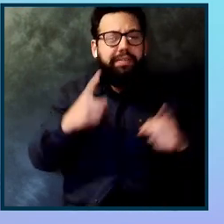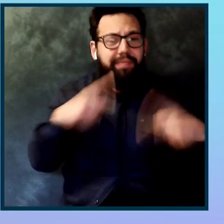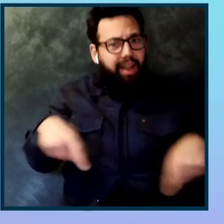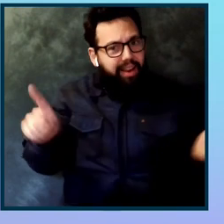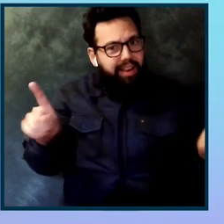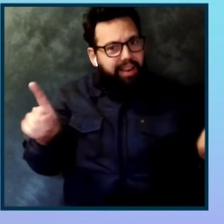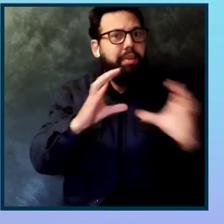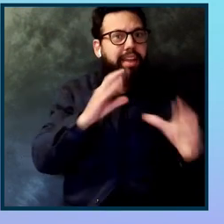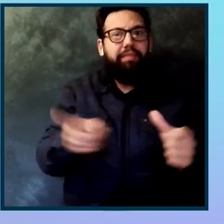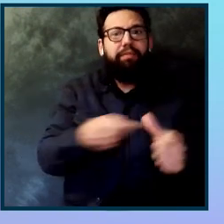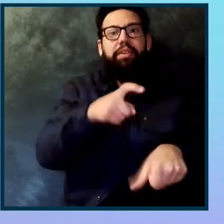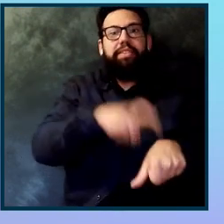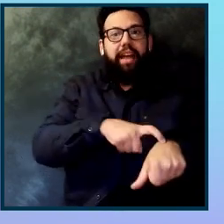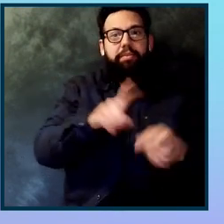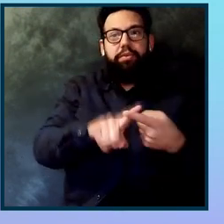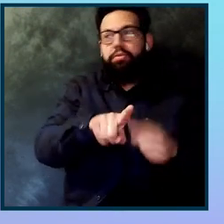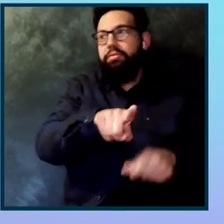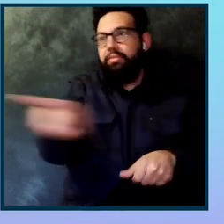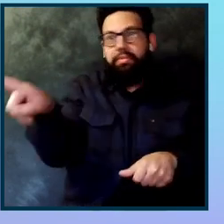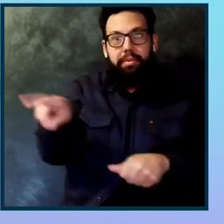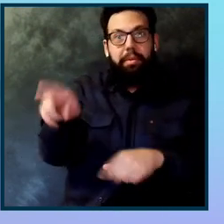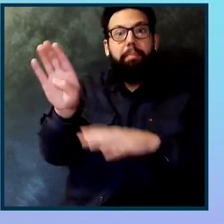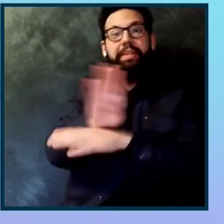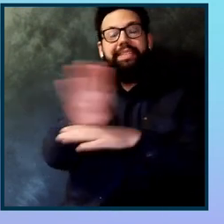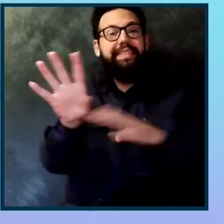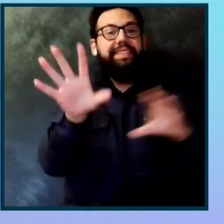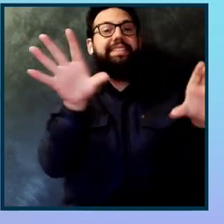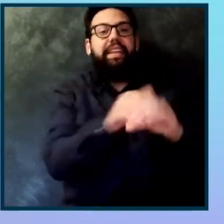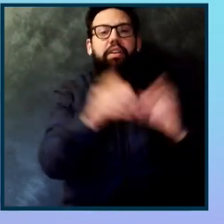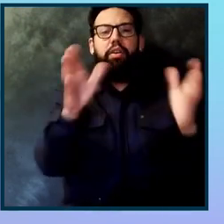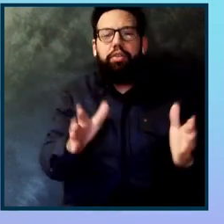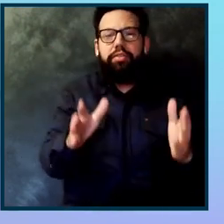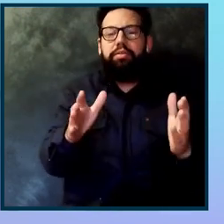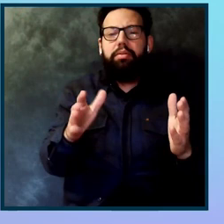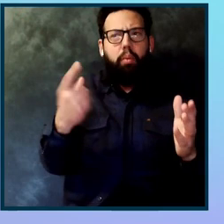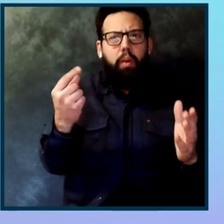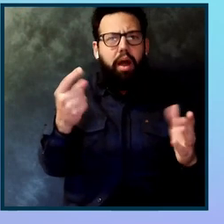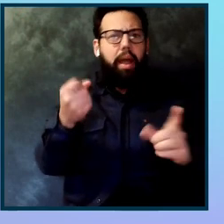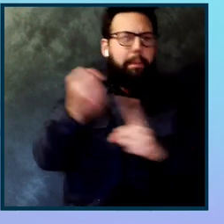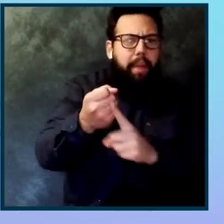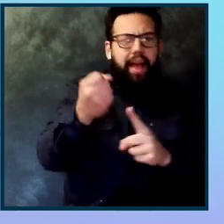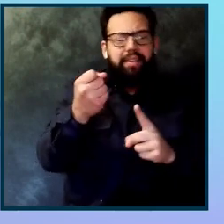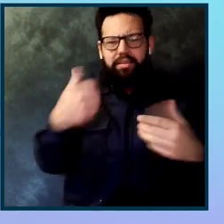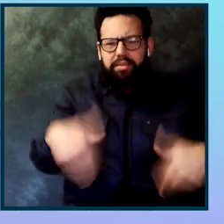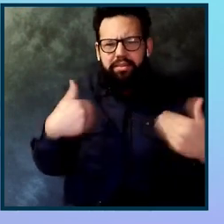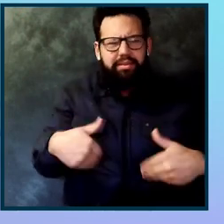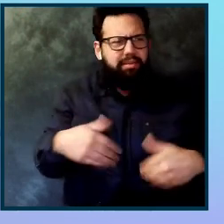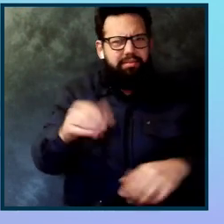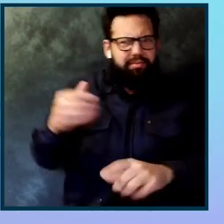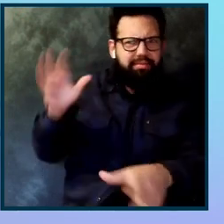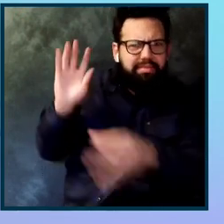real impact to the business stakeholders in a way that was previously not possible. And they were able to pull all this information out of the publicly